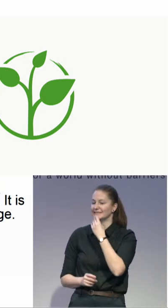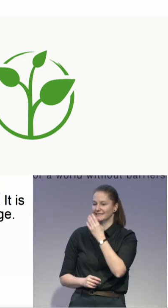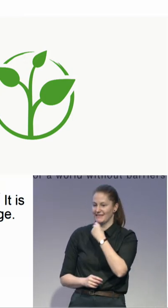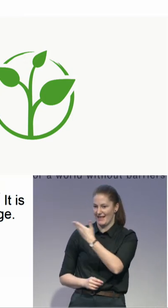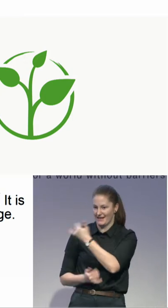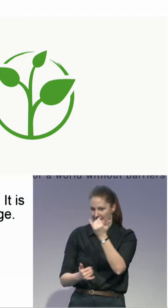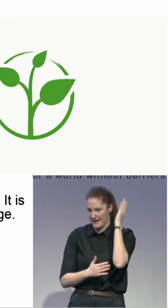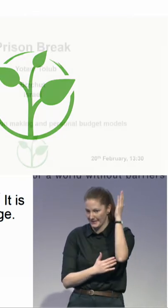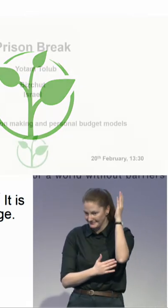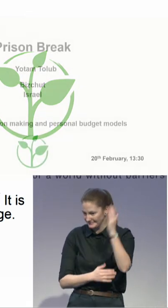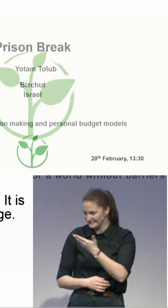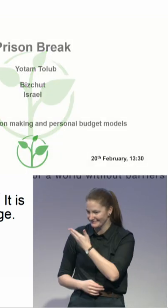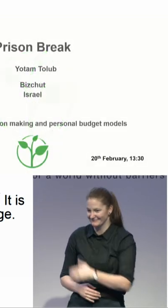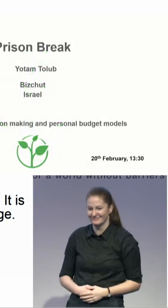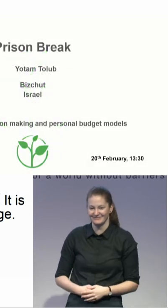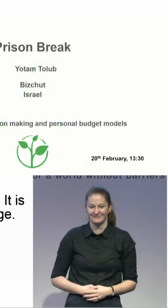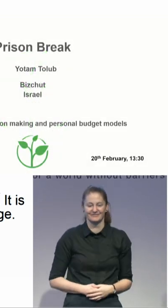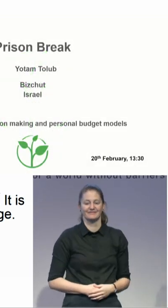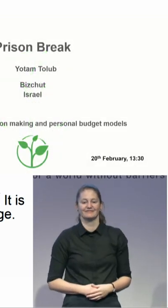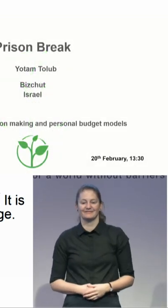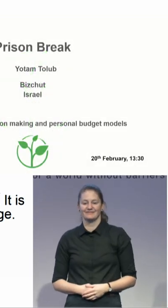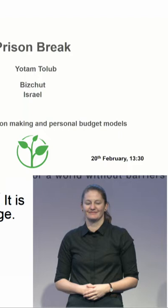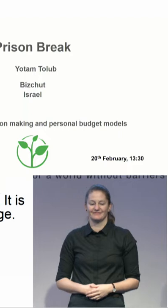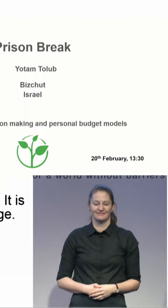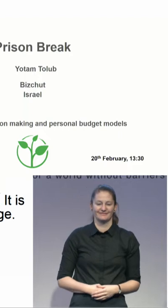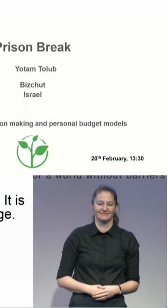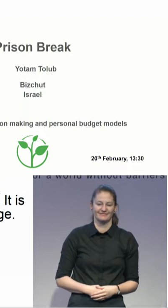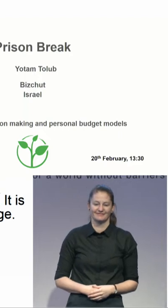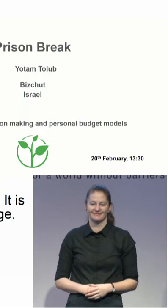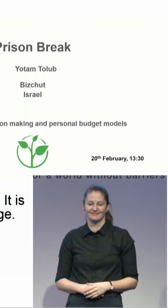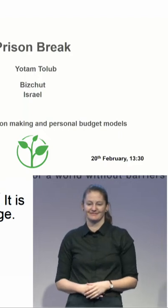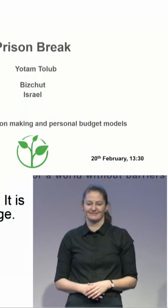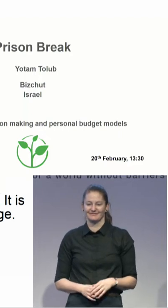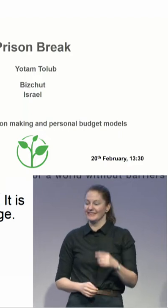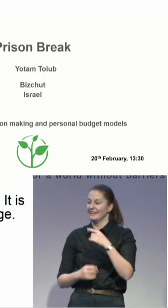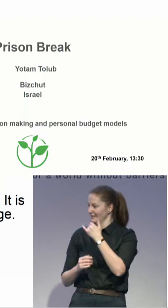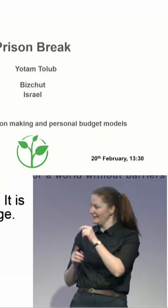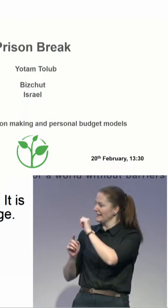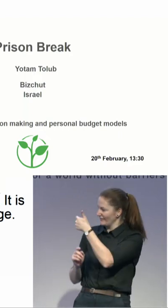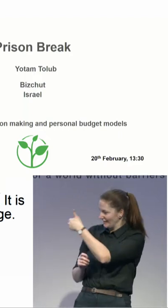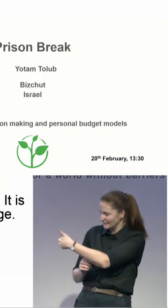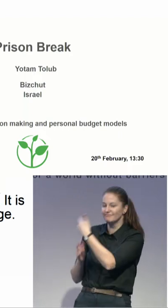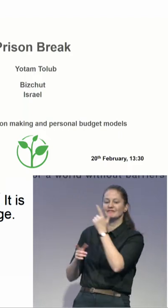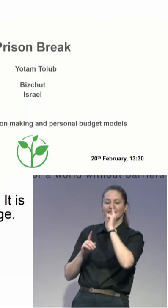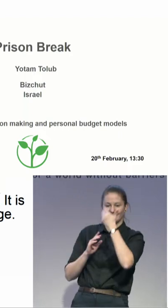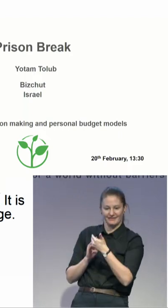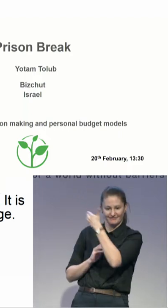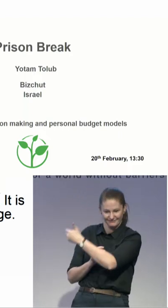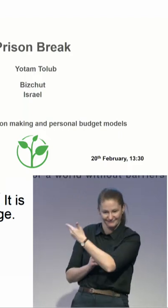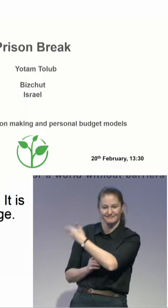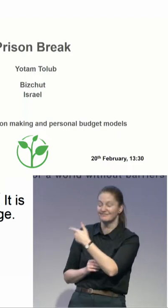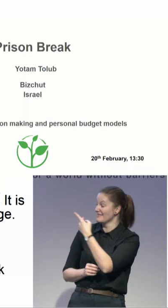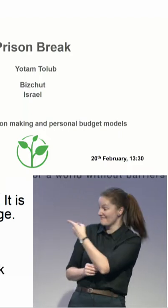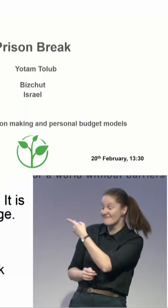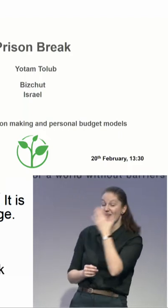Jotam know each other. And I think Jotam did what we are all doing when we attend this conference. He looked at